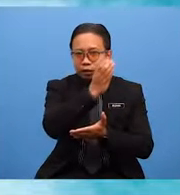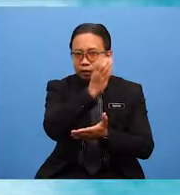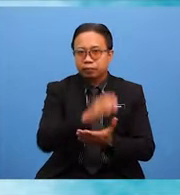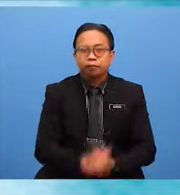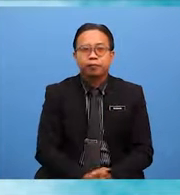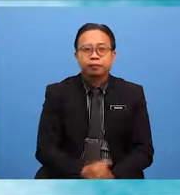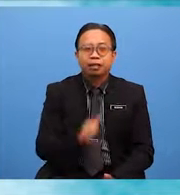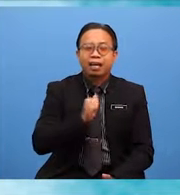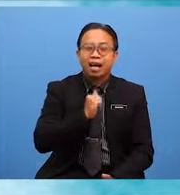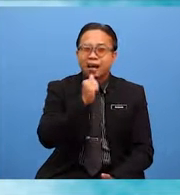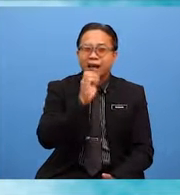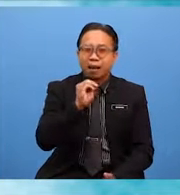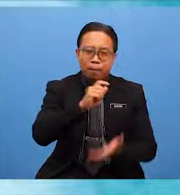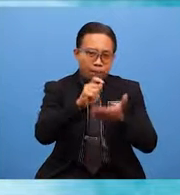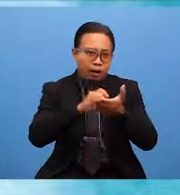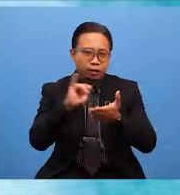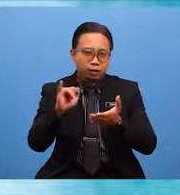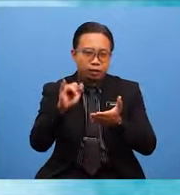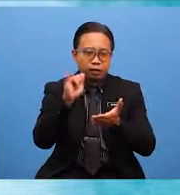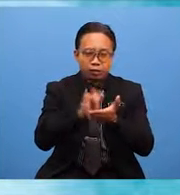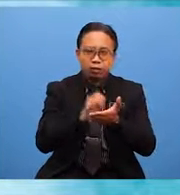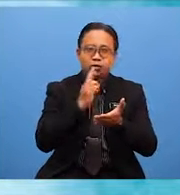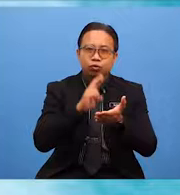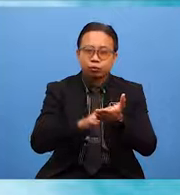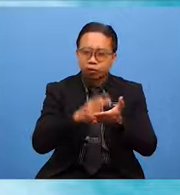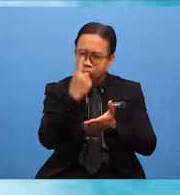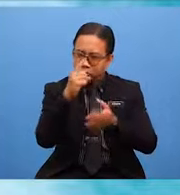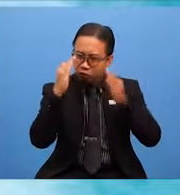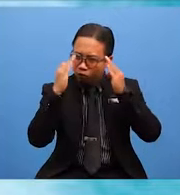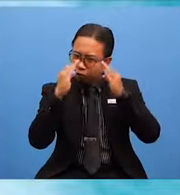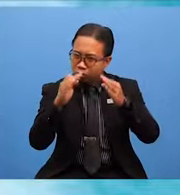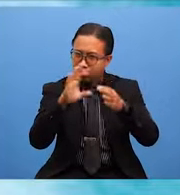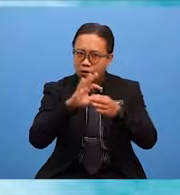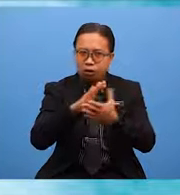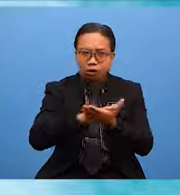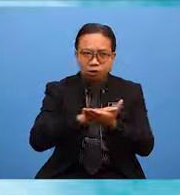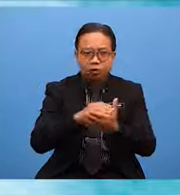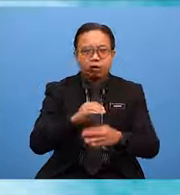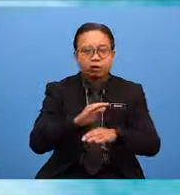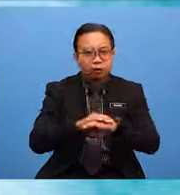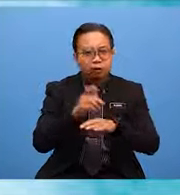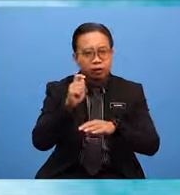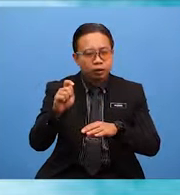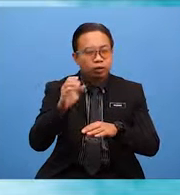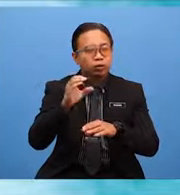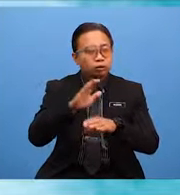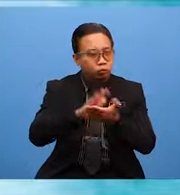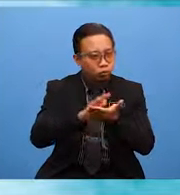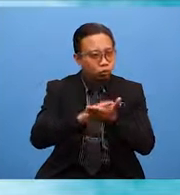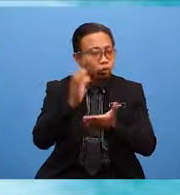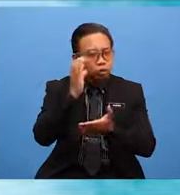I am writing this report to draw your attention to the degrading state of the school canteen.